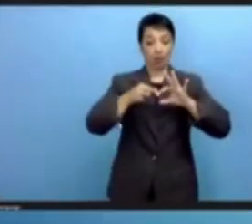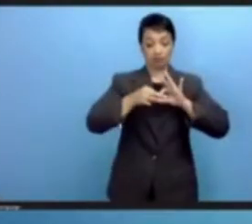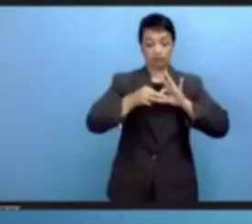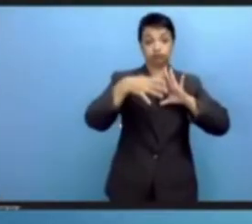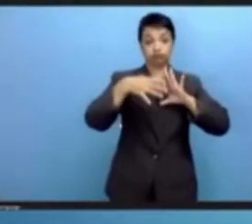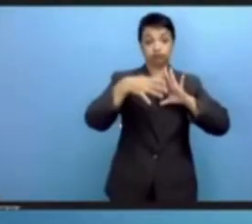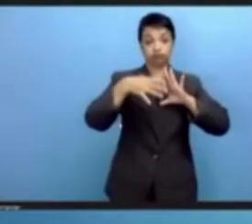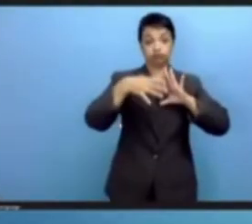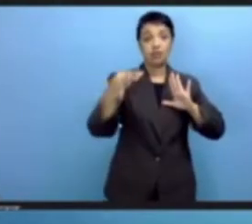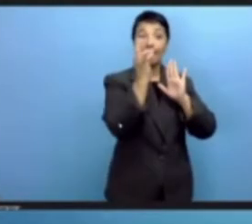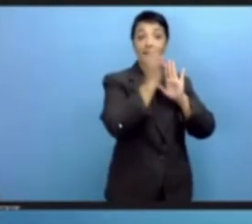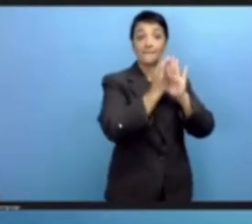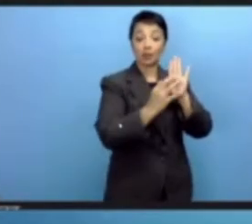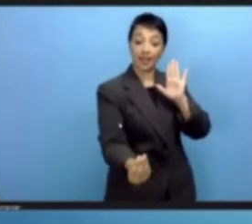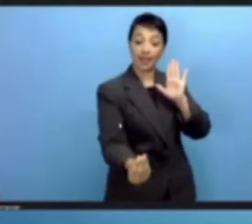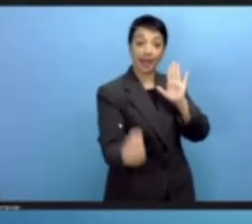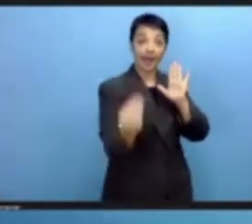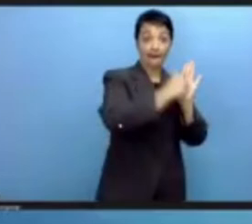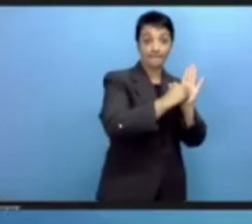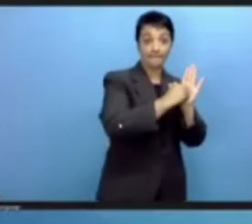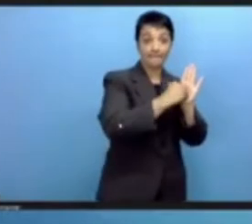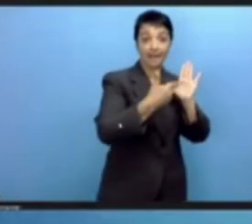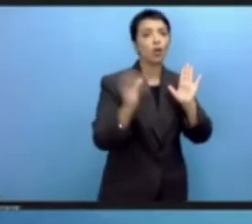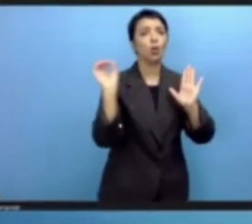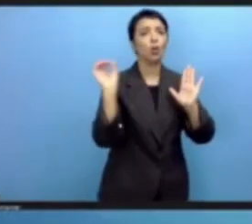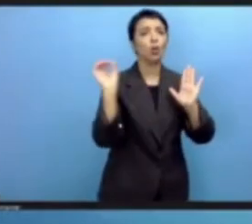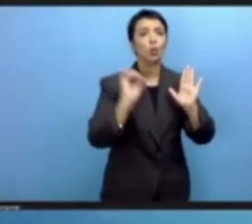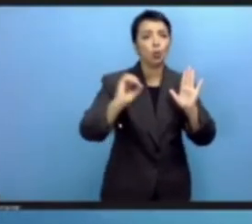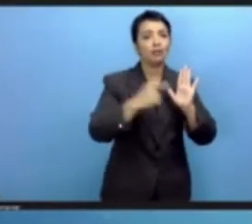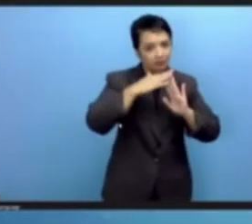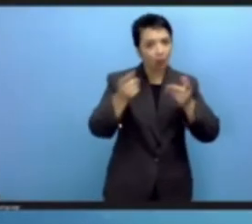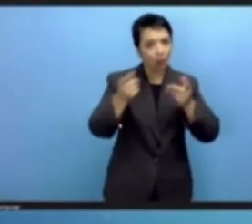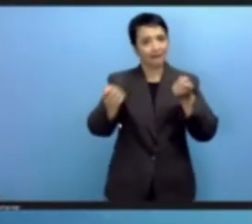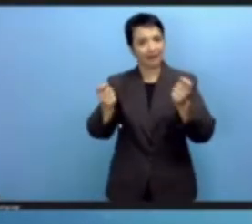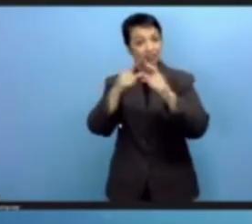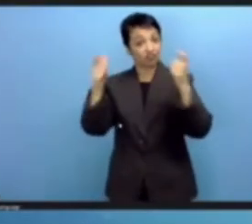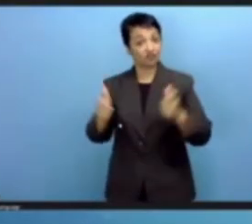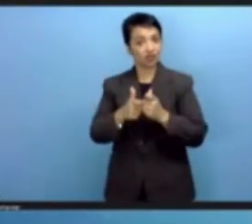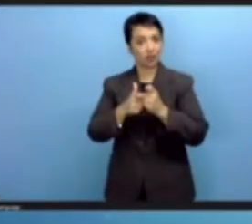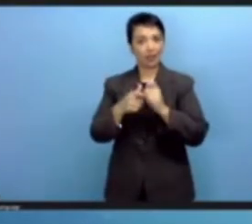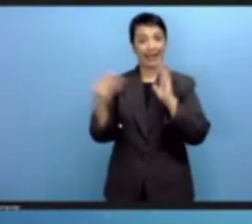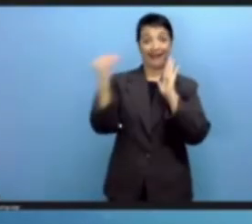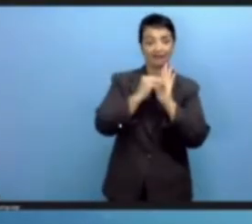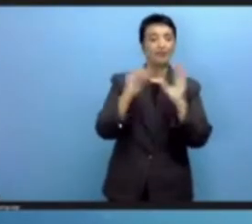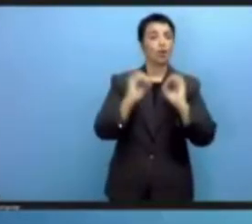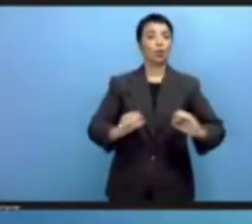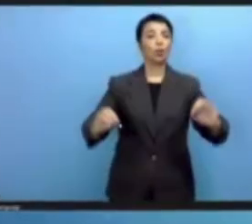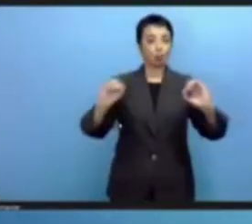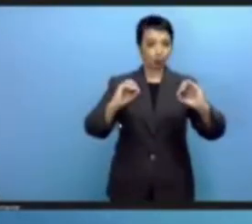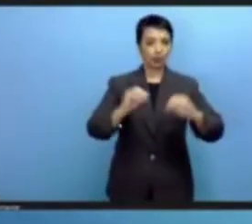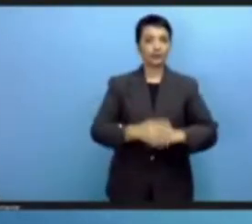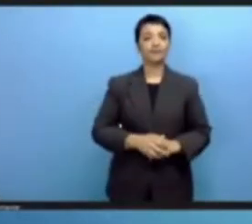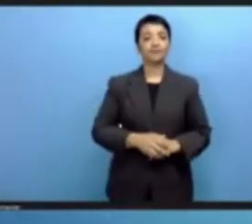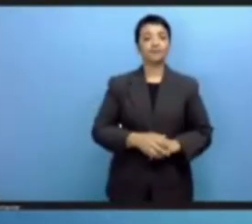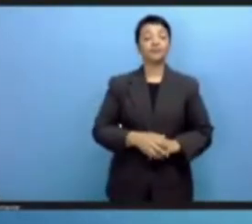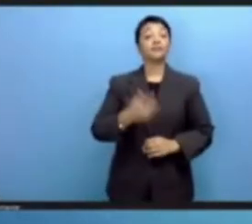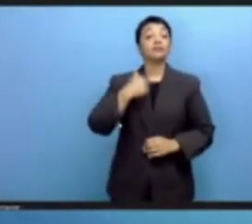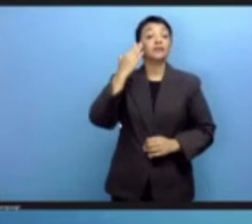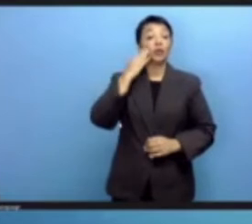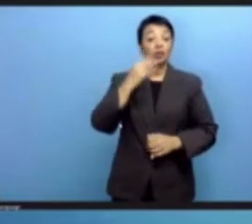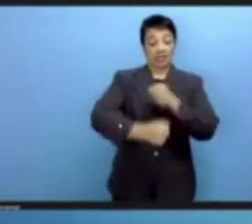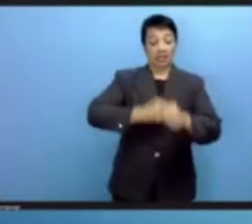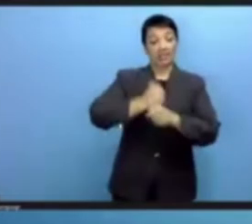and governance frameworks. This process leading up to the Global Digital Compact in 2024